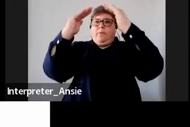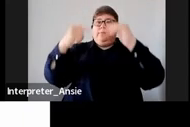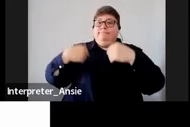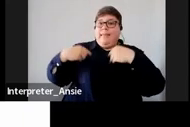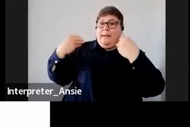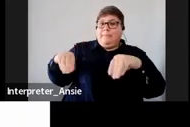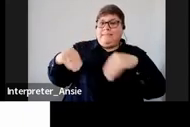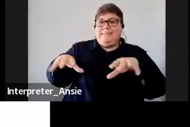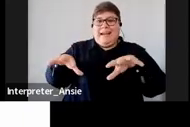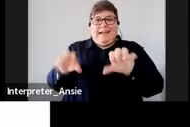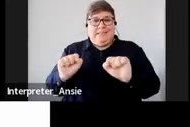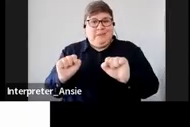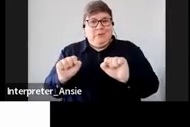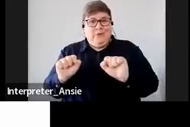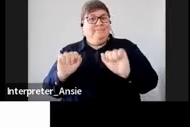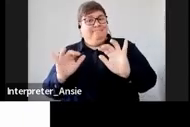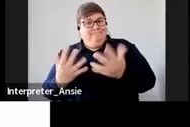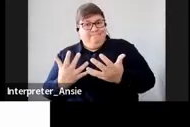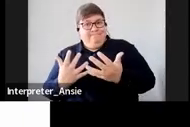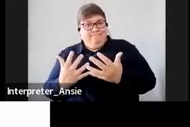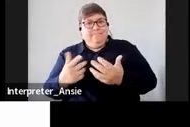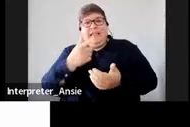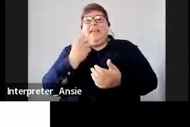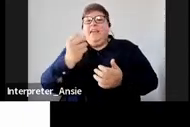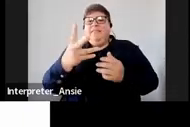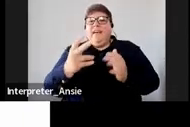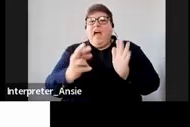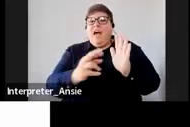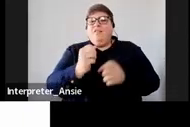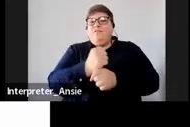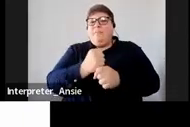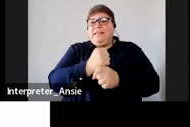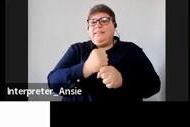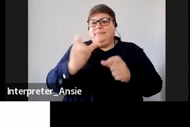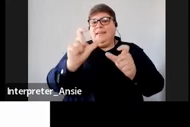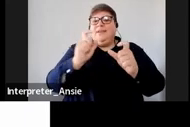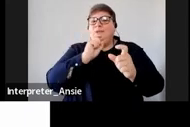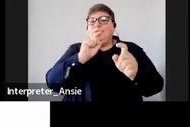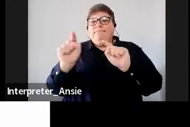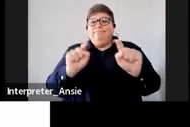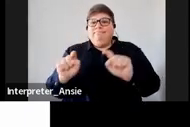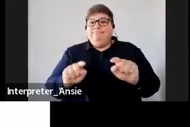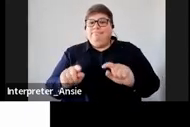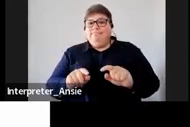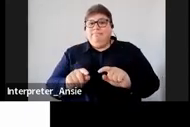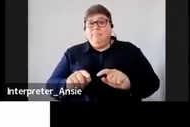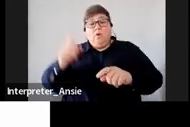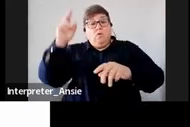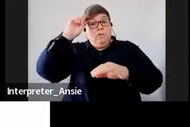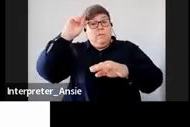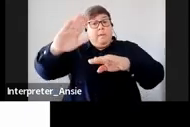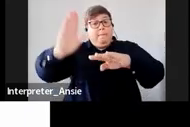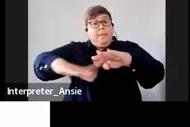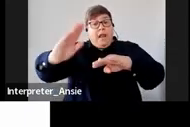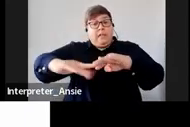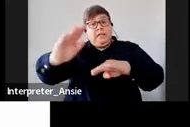so those are just some of the remedies that are there but added to that remember with admin penalties you are also